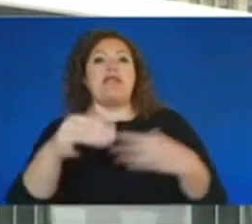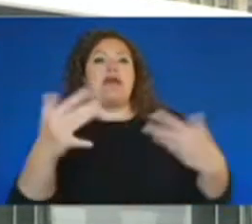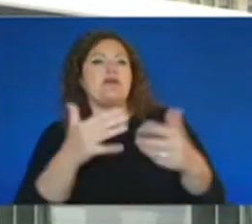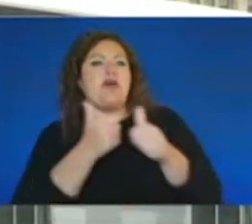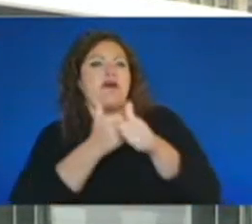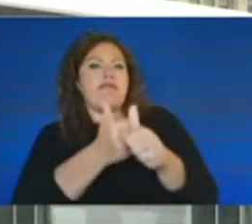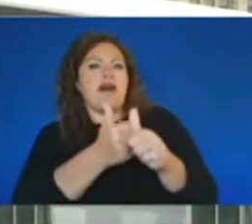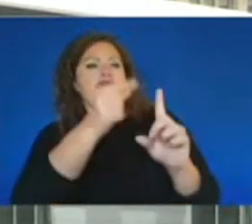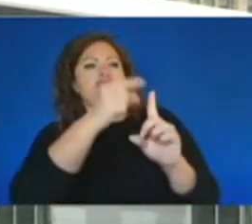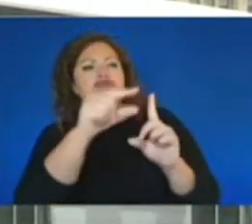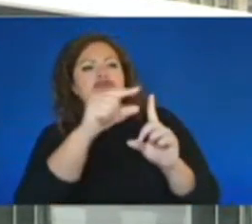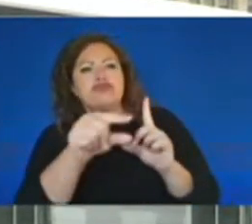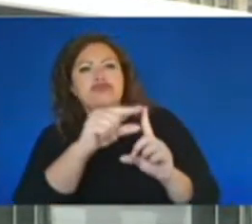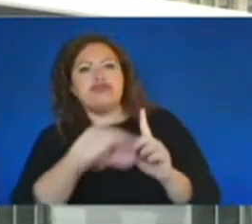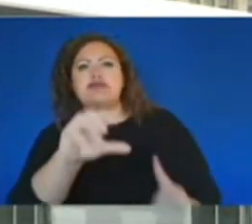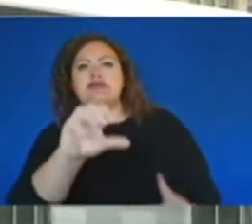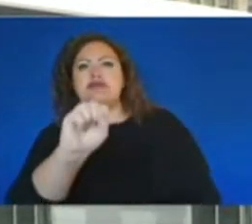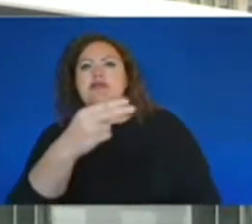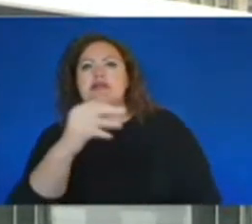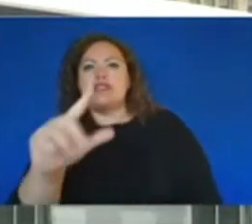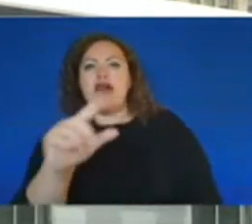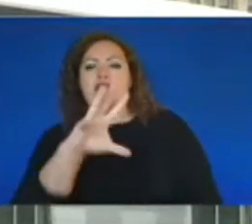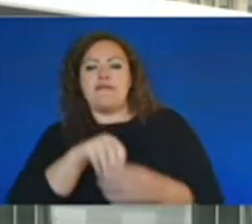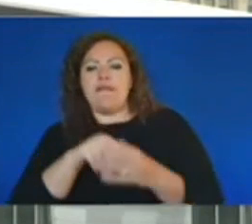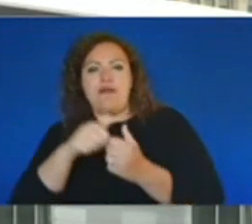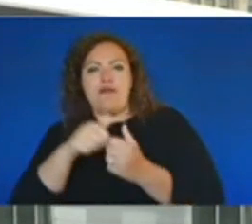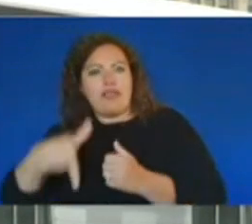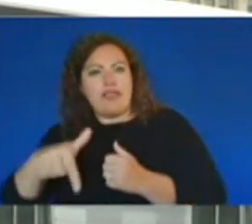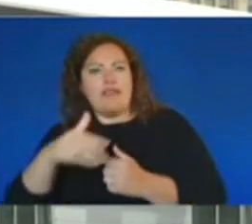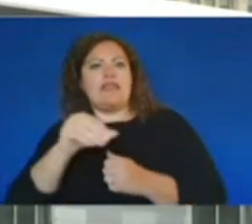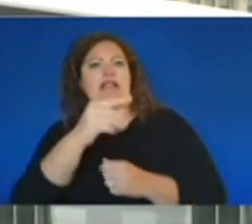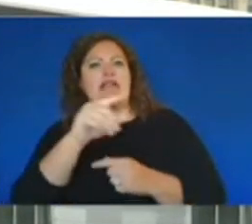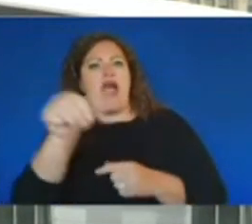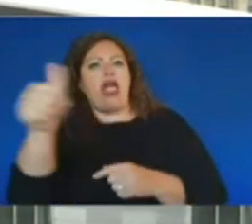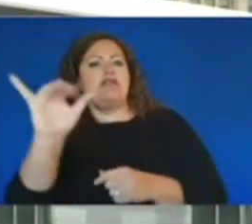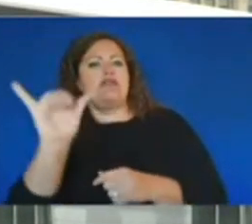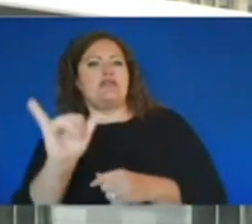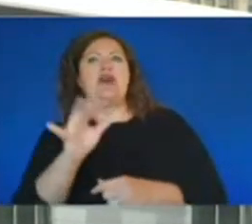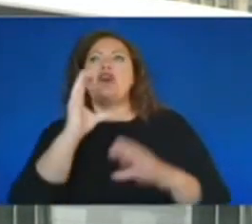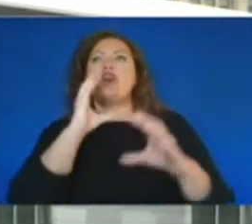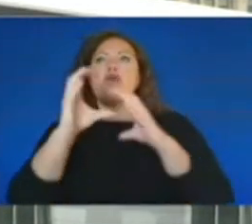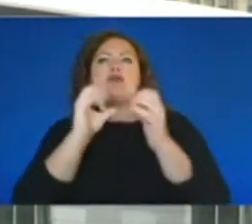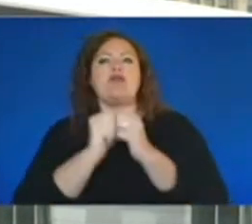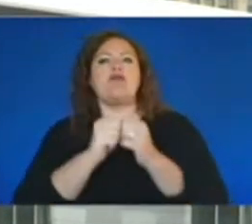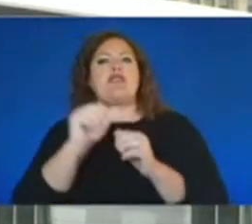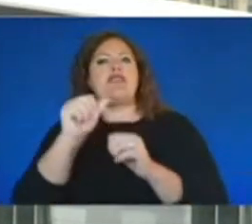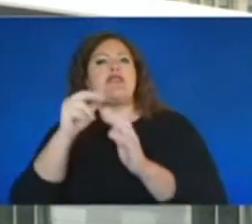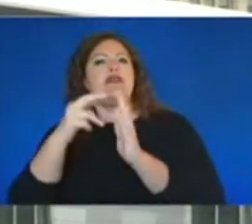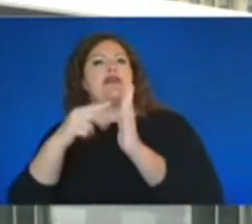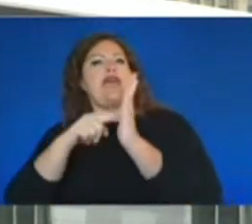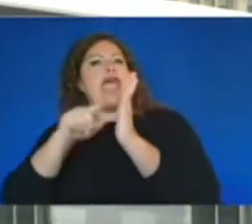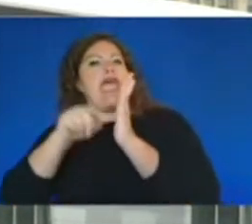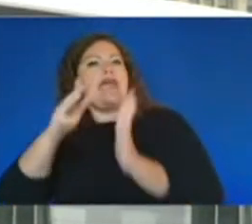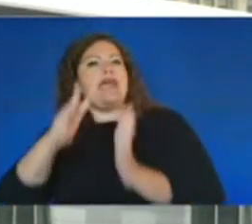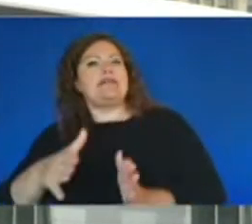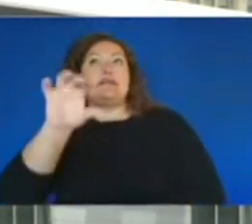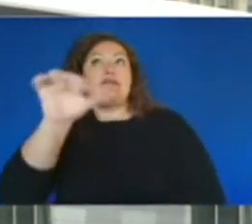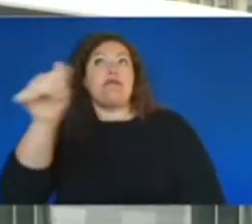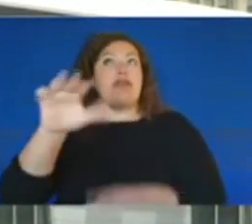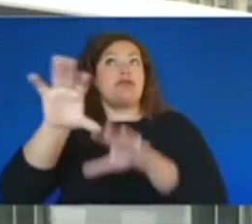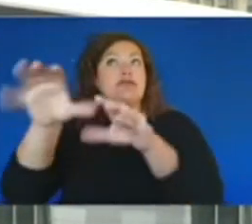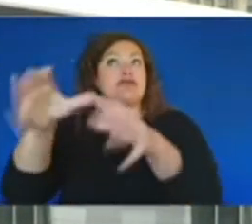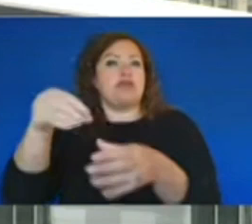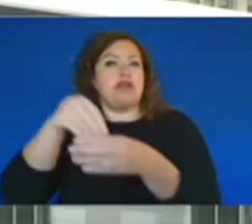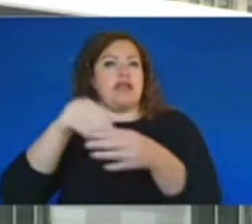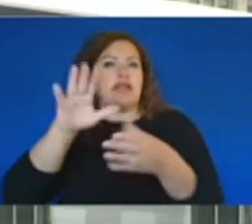involved in others, communicating with, you know, federal agents, agents within other, or detectives within other units within the city,